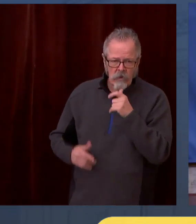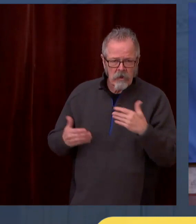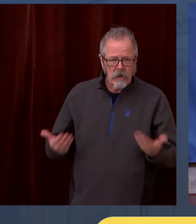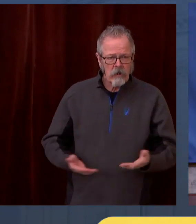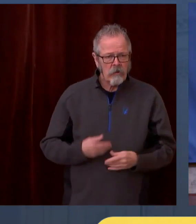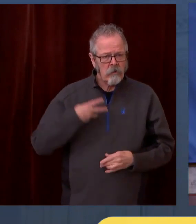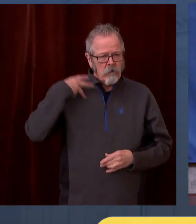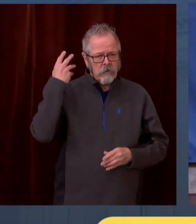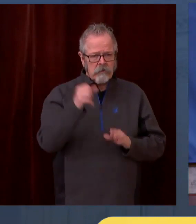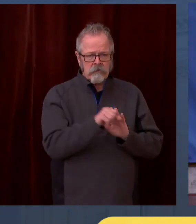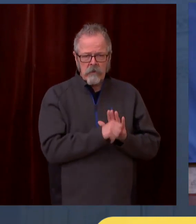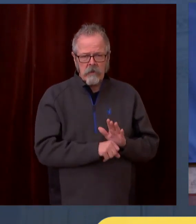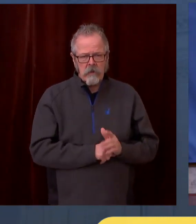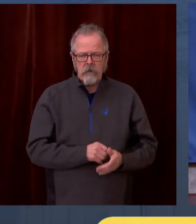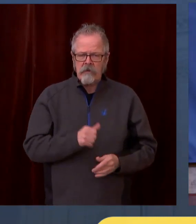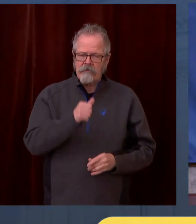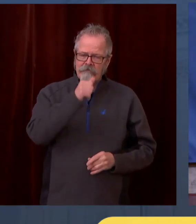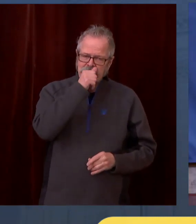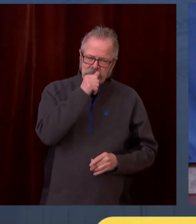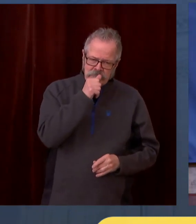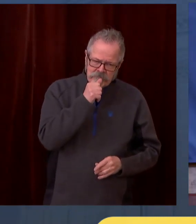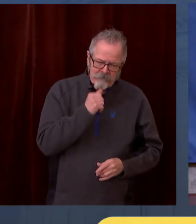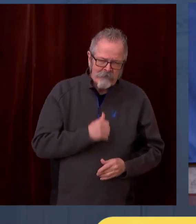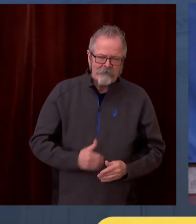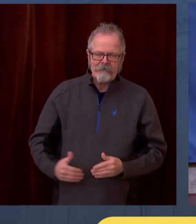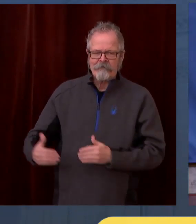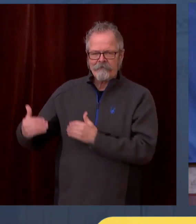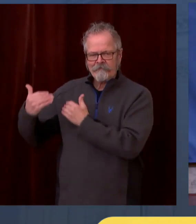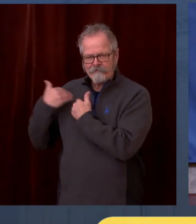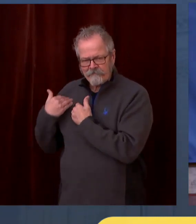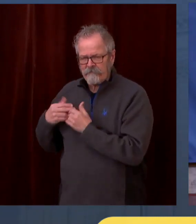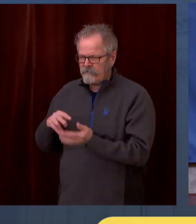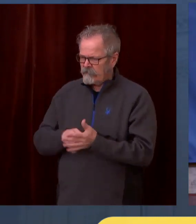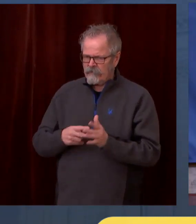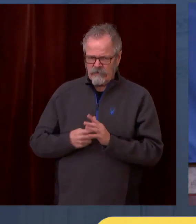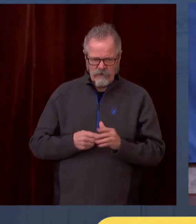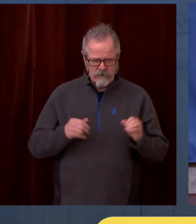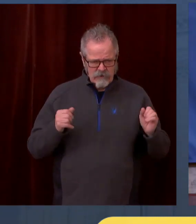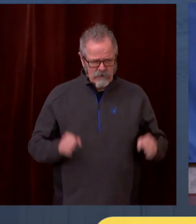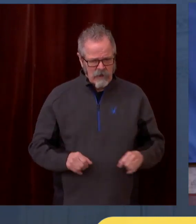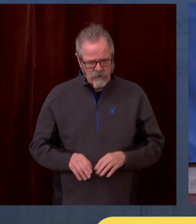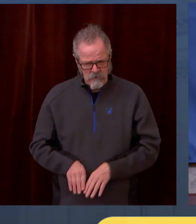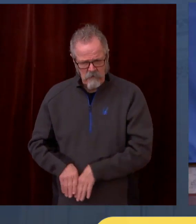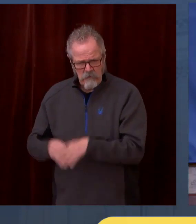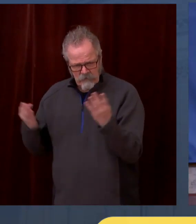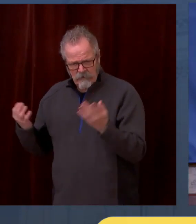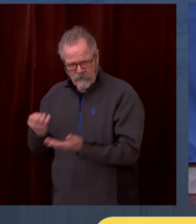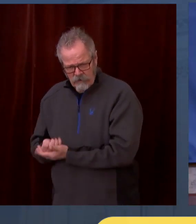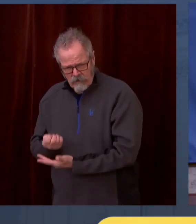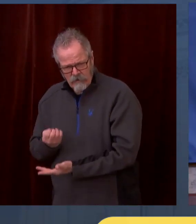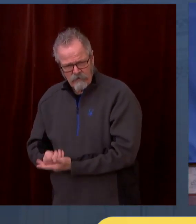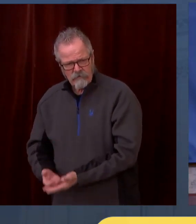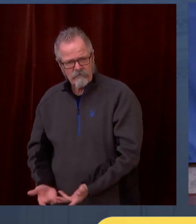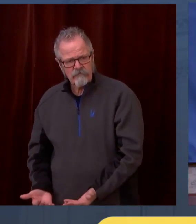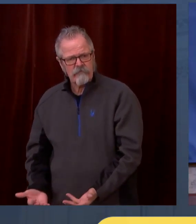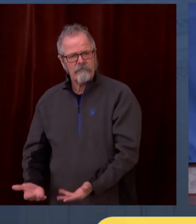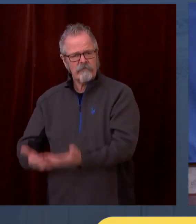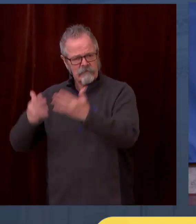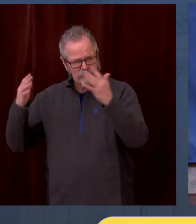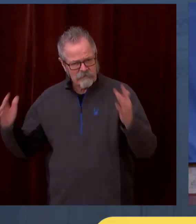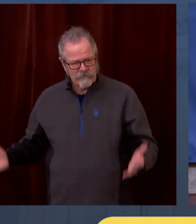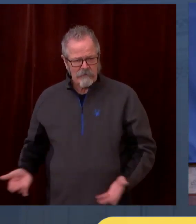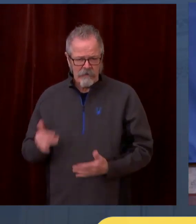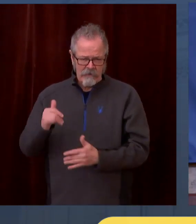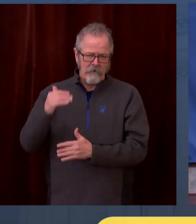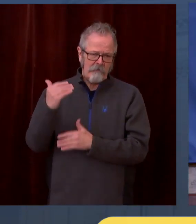The reason we are able to do this reopening is a combination of people wearing masks and social